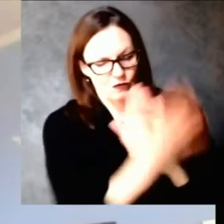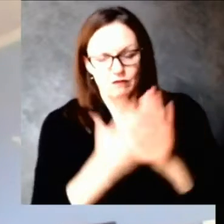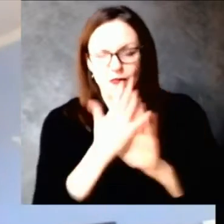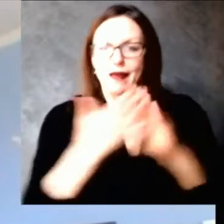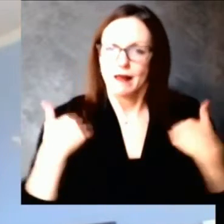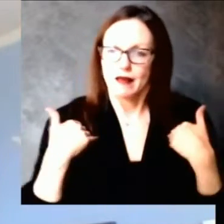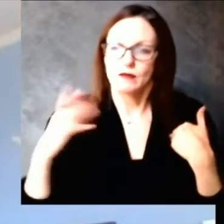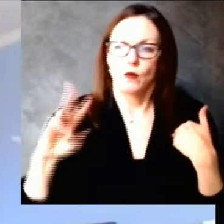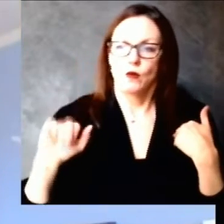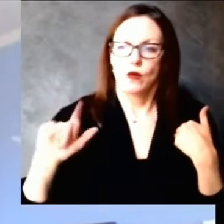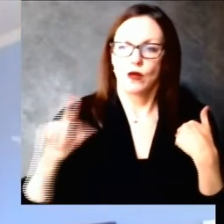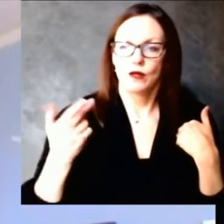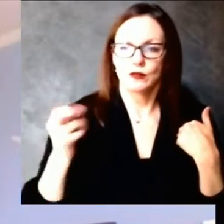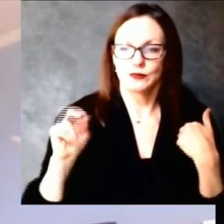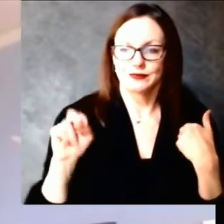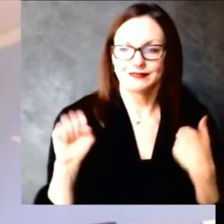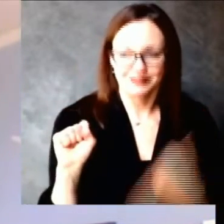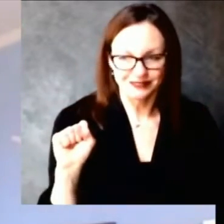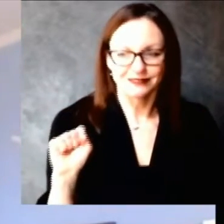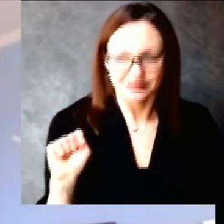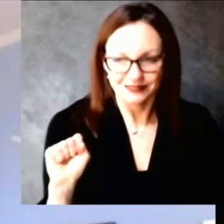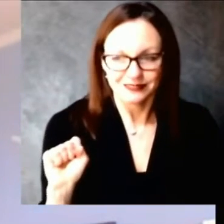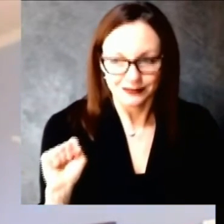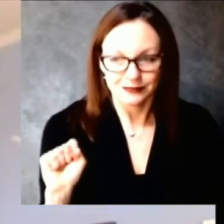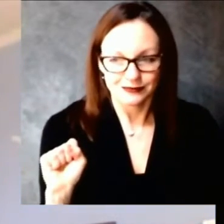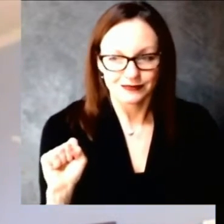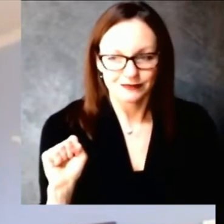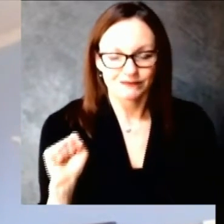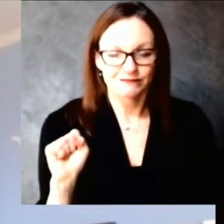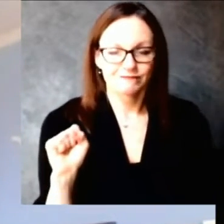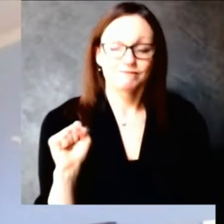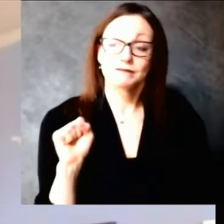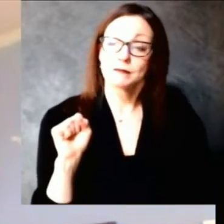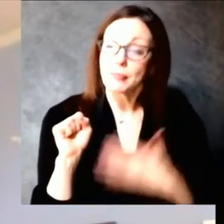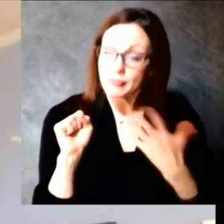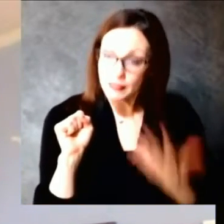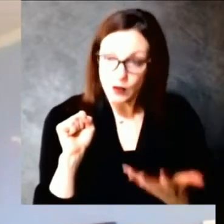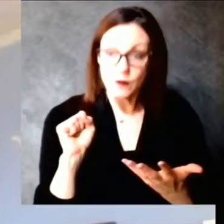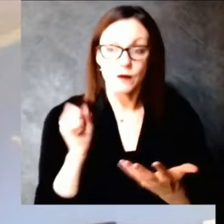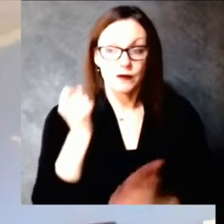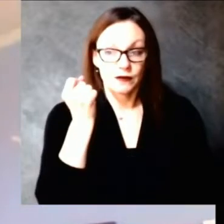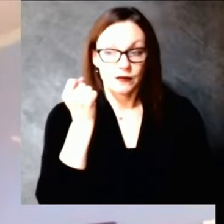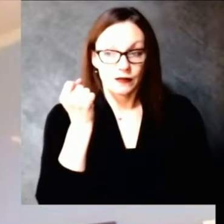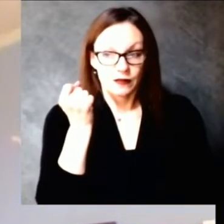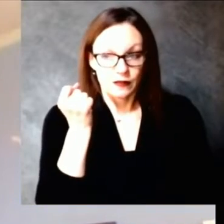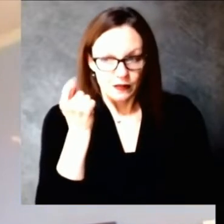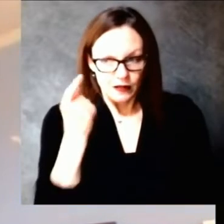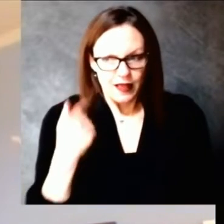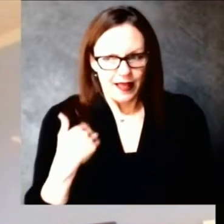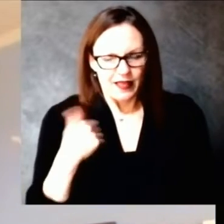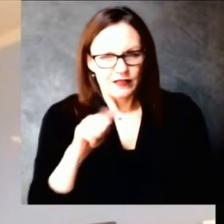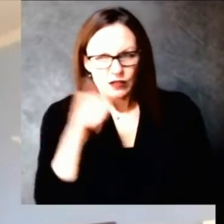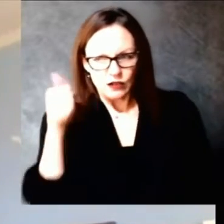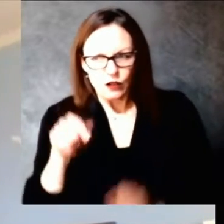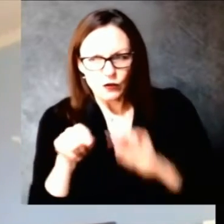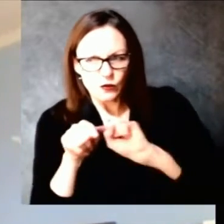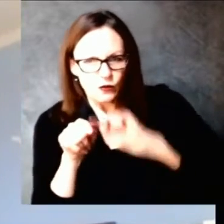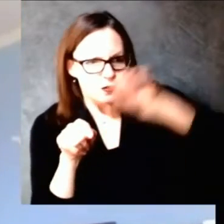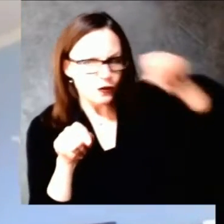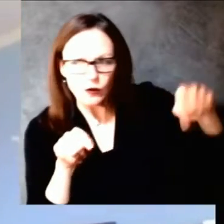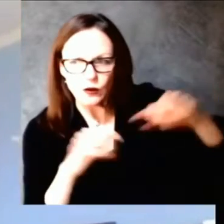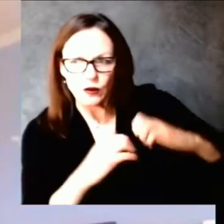move. As indicated, it's many of the Walgreens sites, but it's not all. And so we do have a bit of flexibility there.